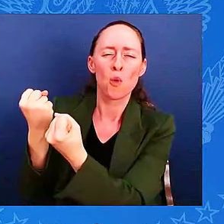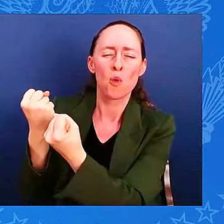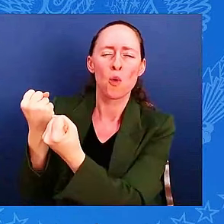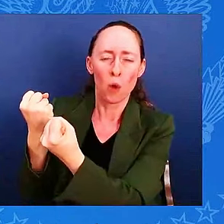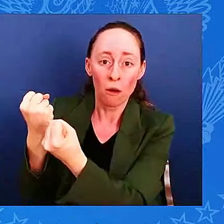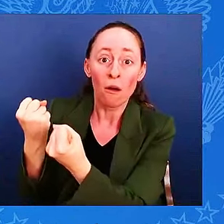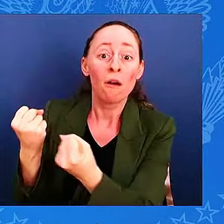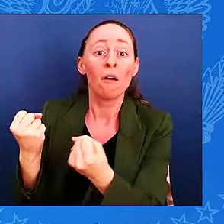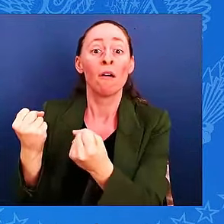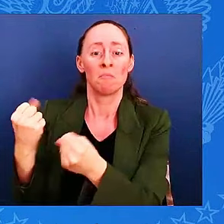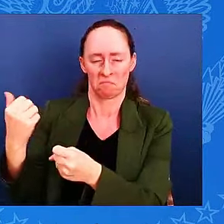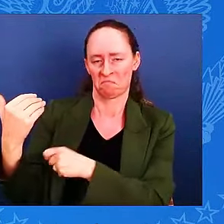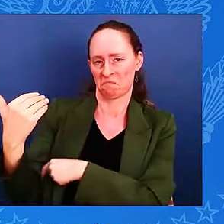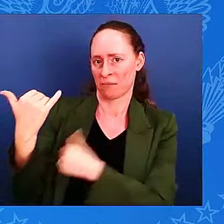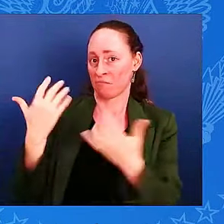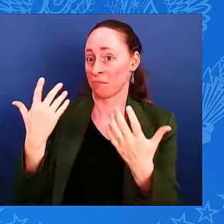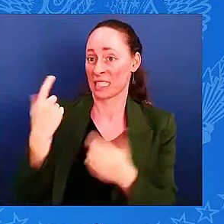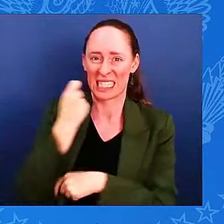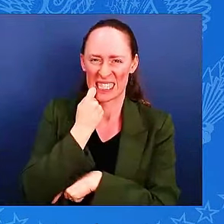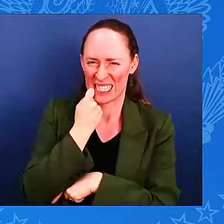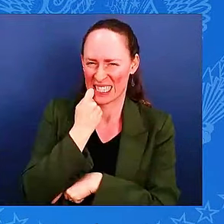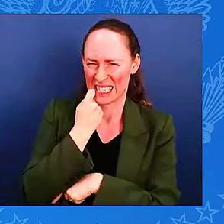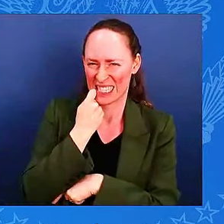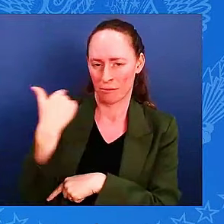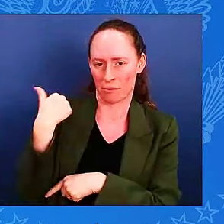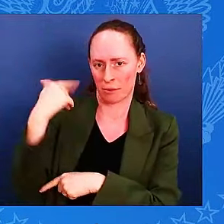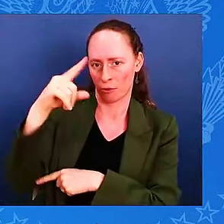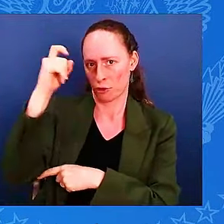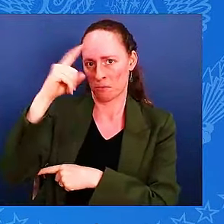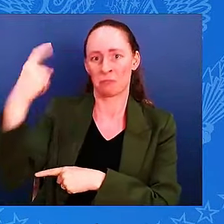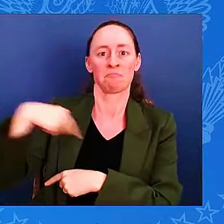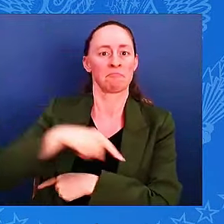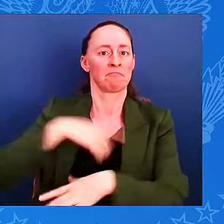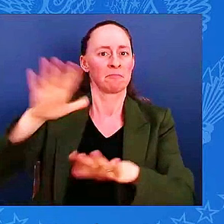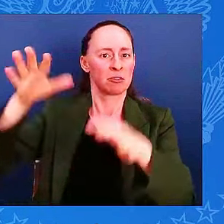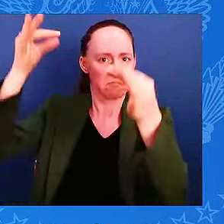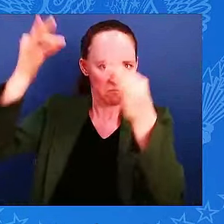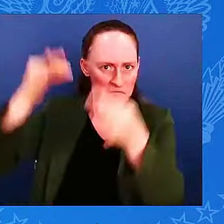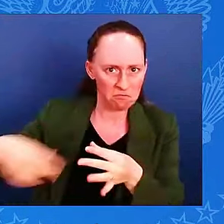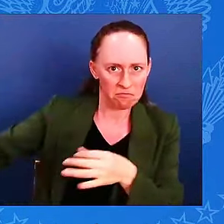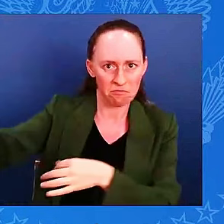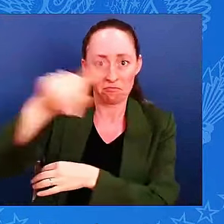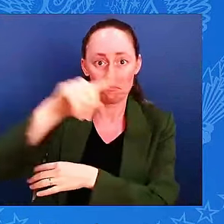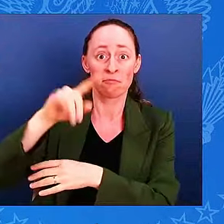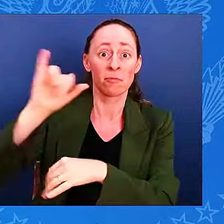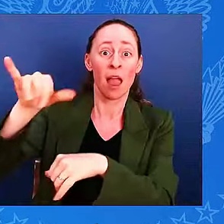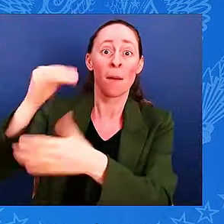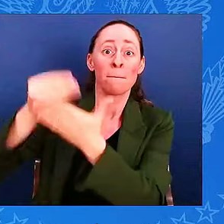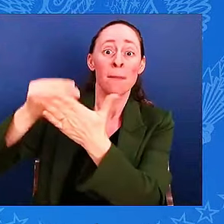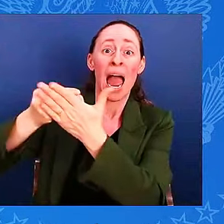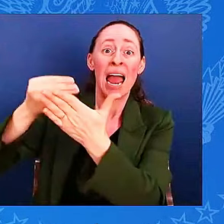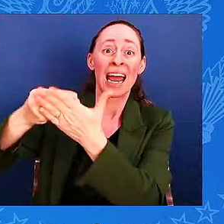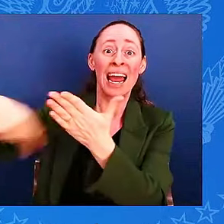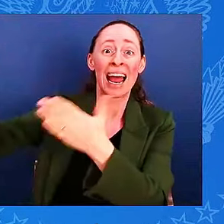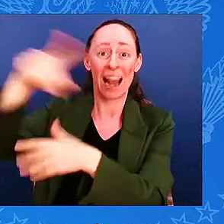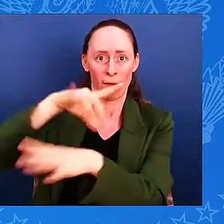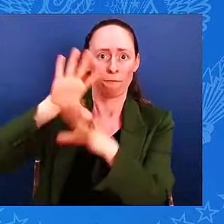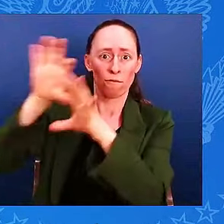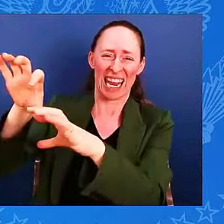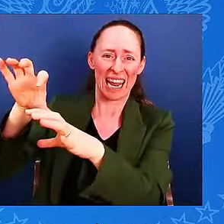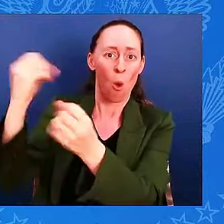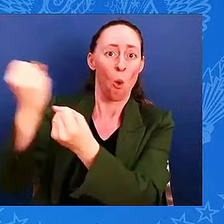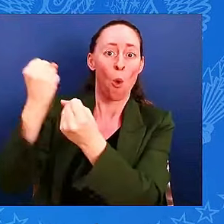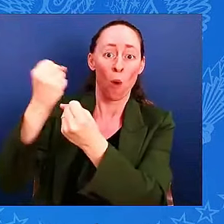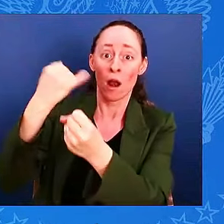$50 billion from the proceeds of those frozen assets to put that money to work for Ukraine as it rebuilds and recovers